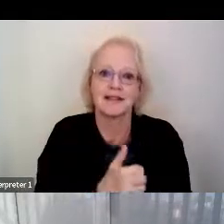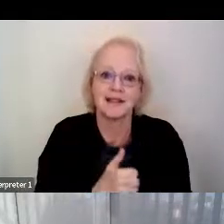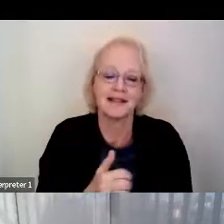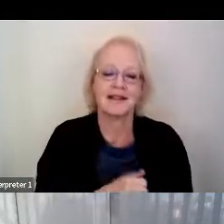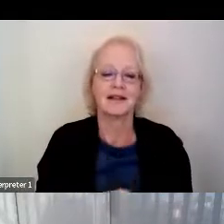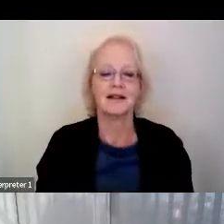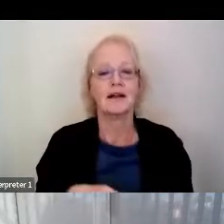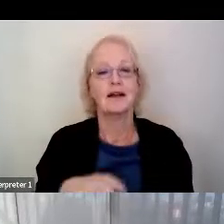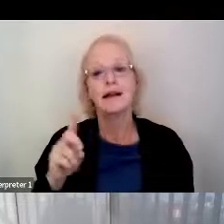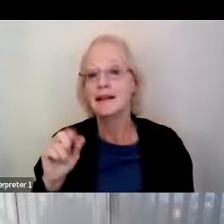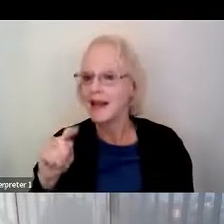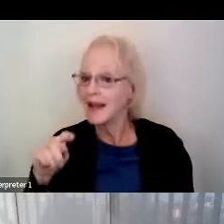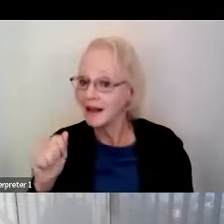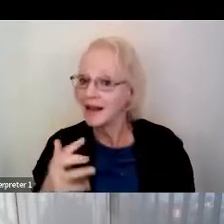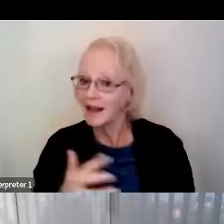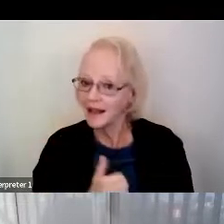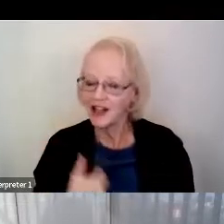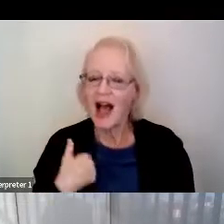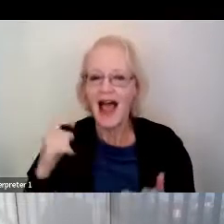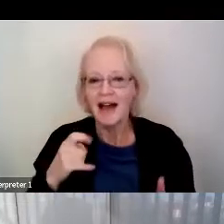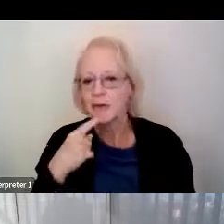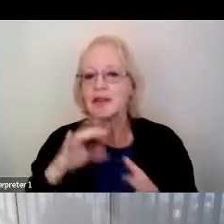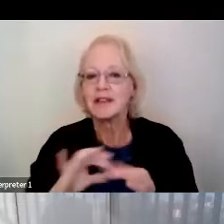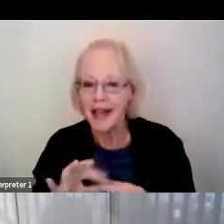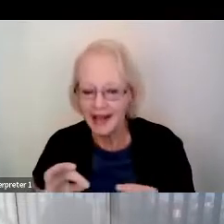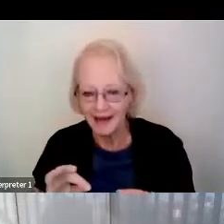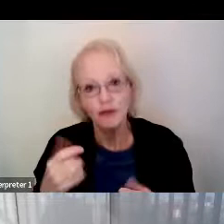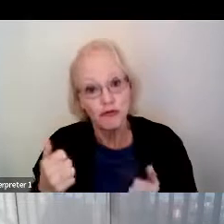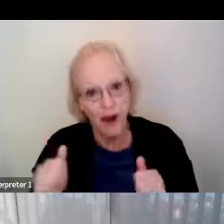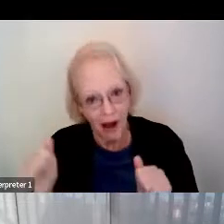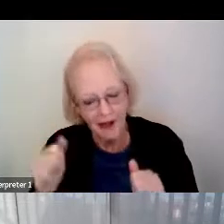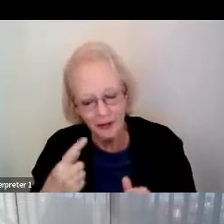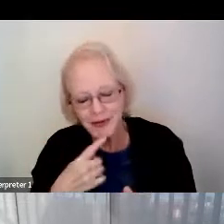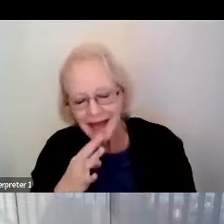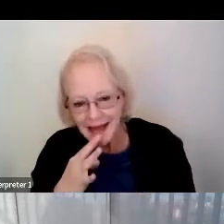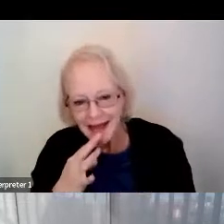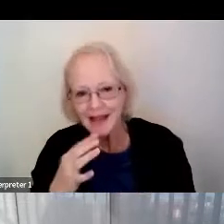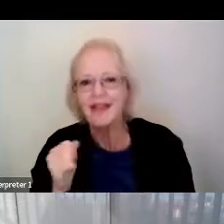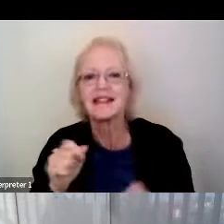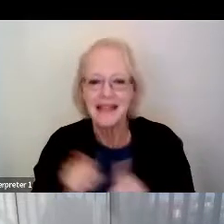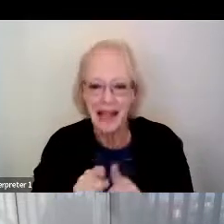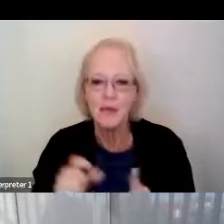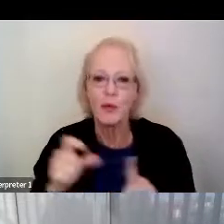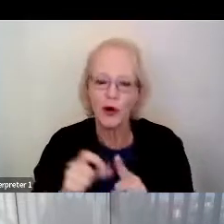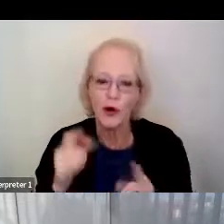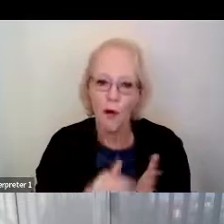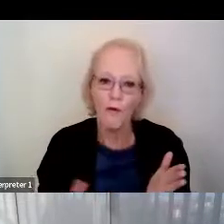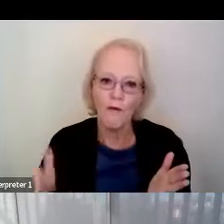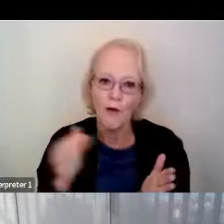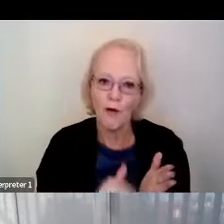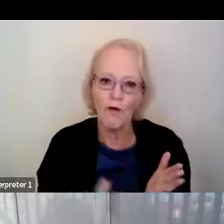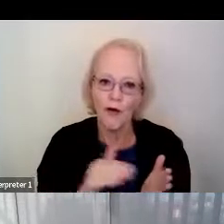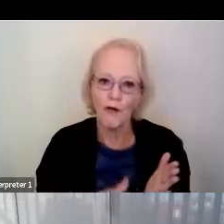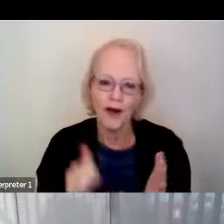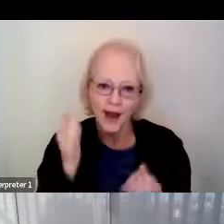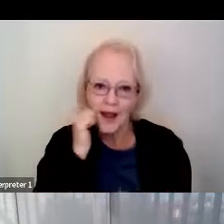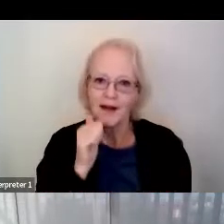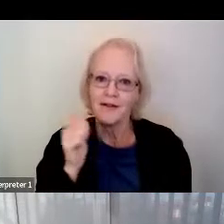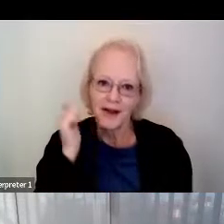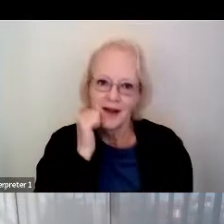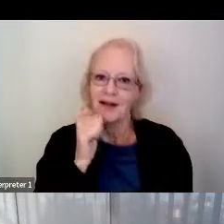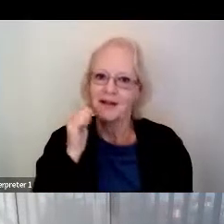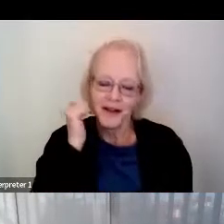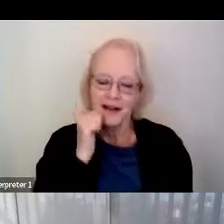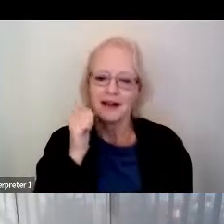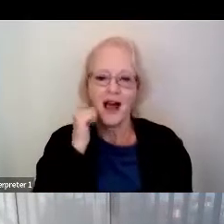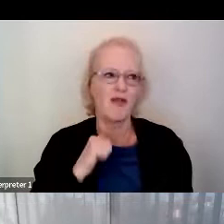have to say, try to, the same word over and over again. For many days. I remember the very first time we started,